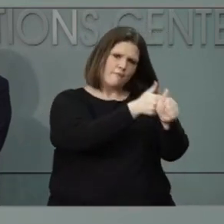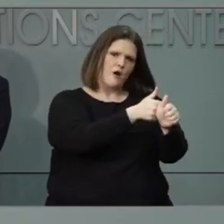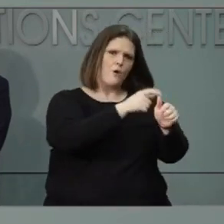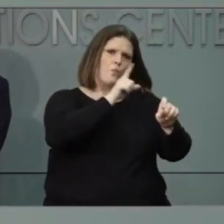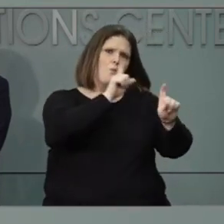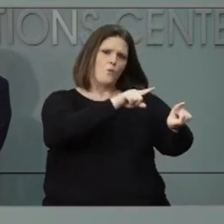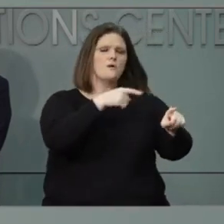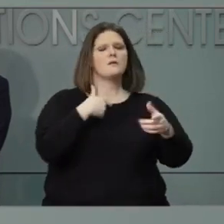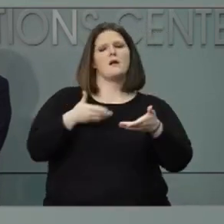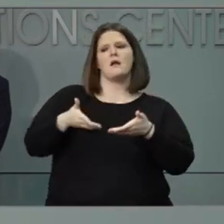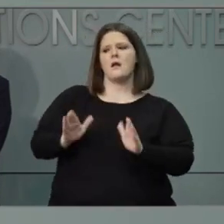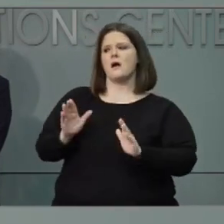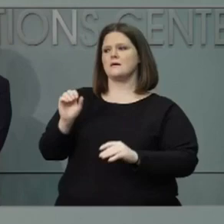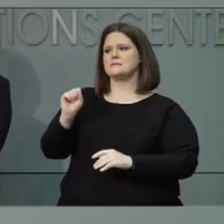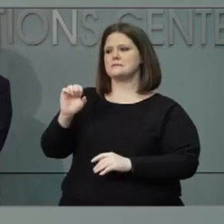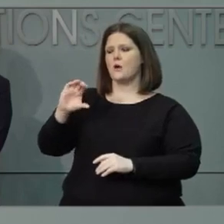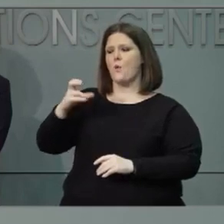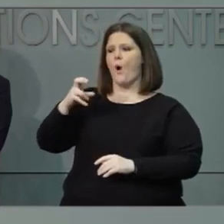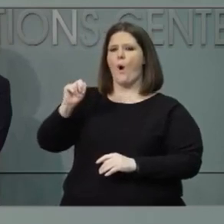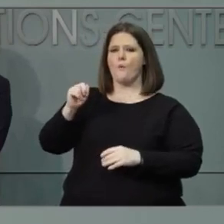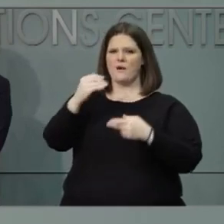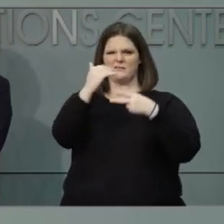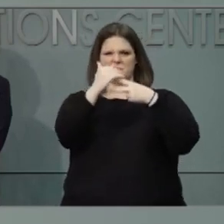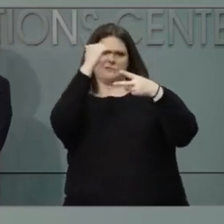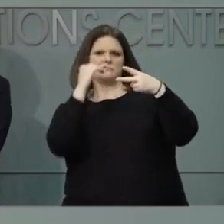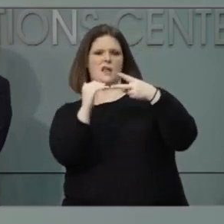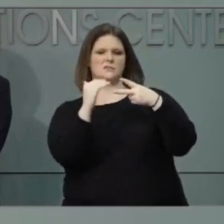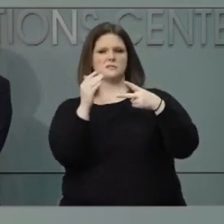let Secretary Cohen handle the next part.